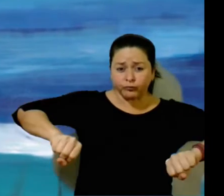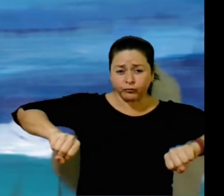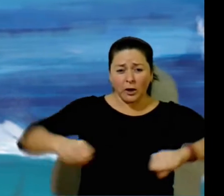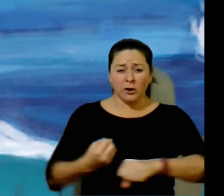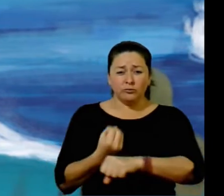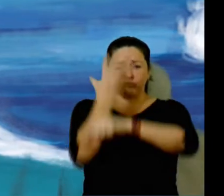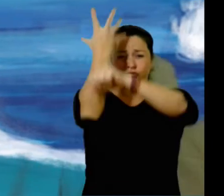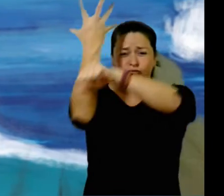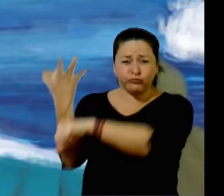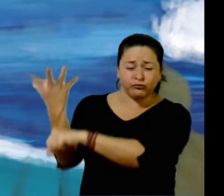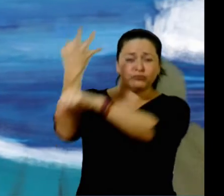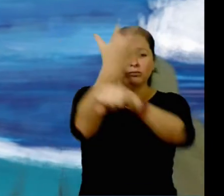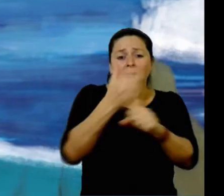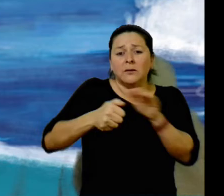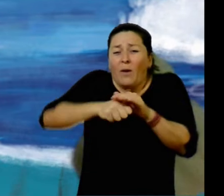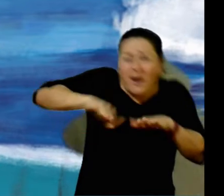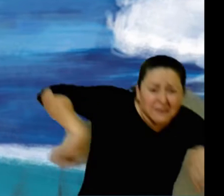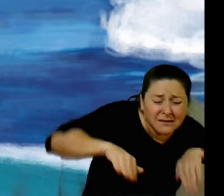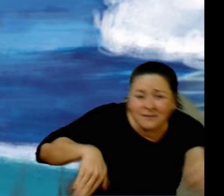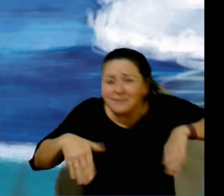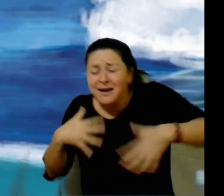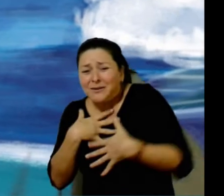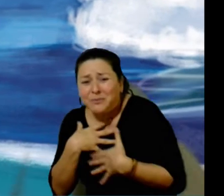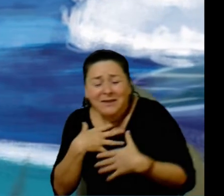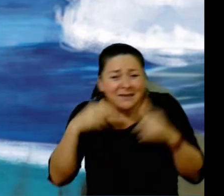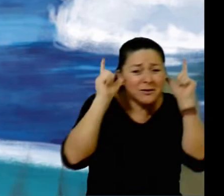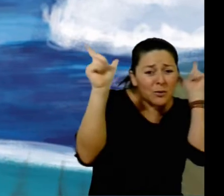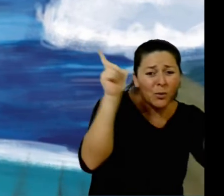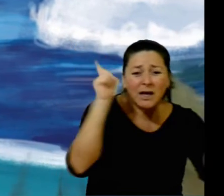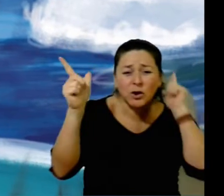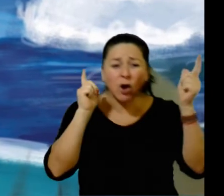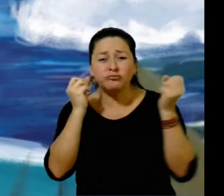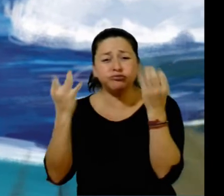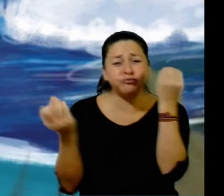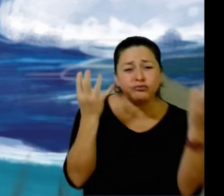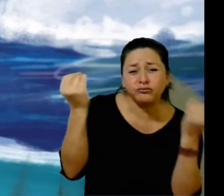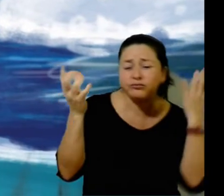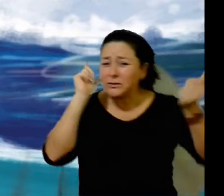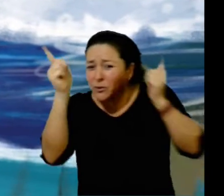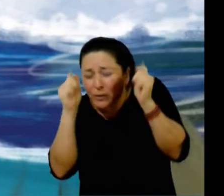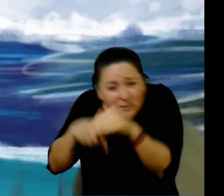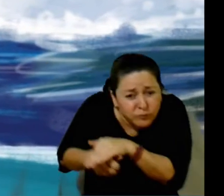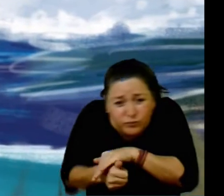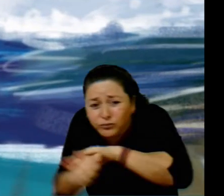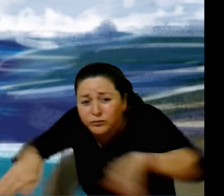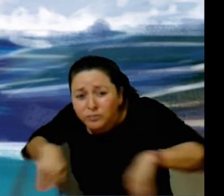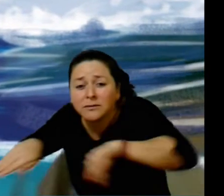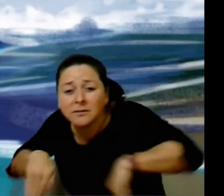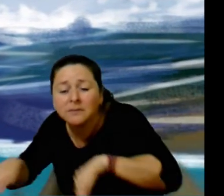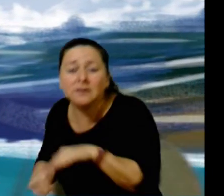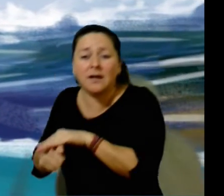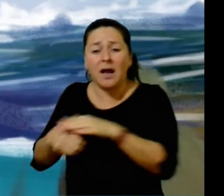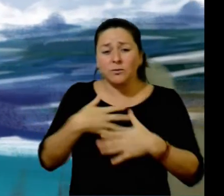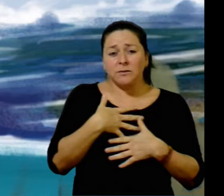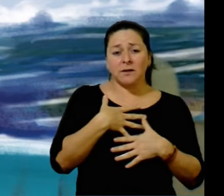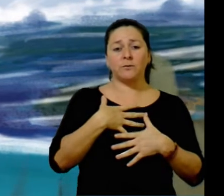sound. In the middle of the Pacific, I saw how disoriented whales ended up stranded and